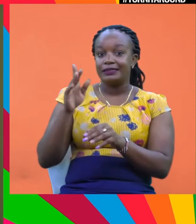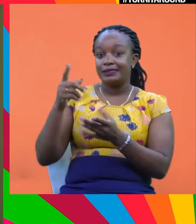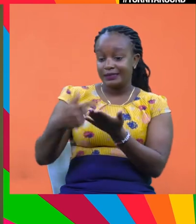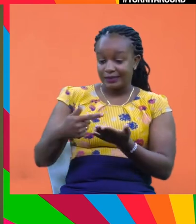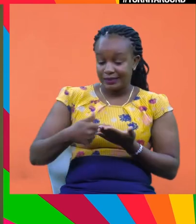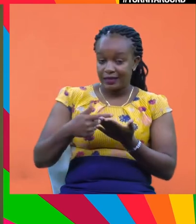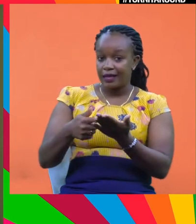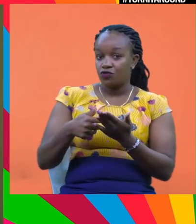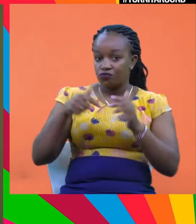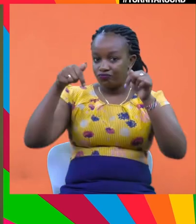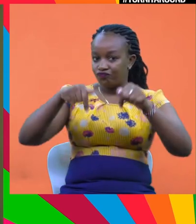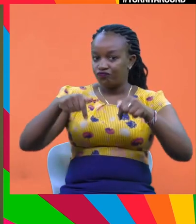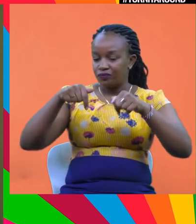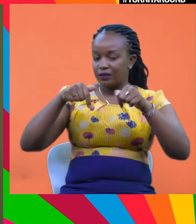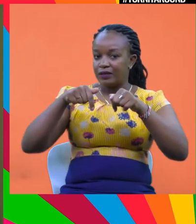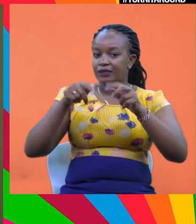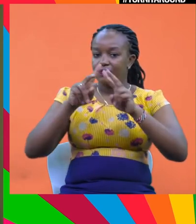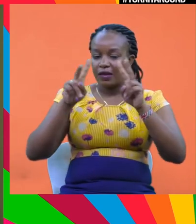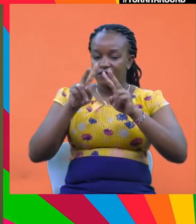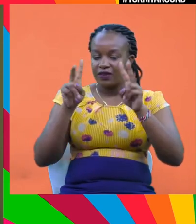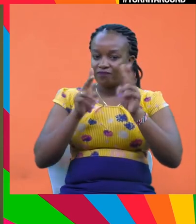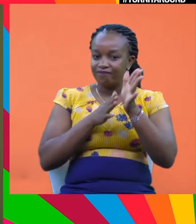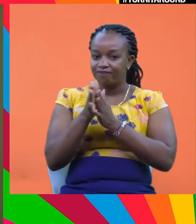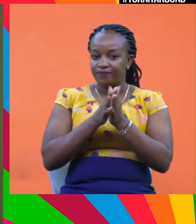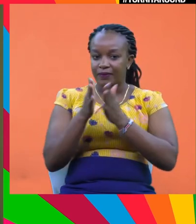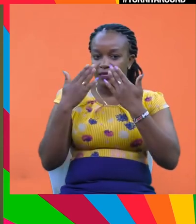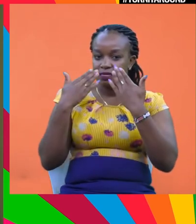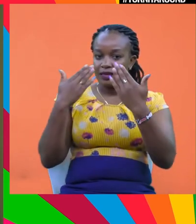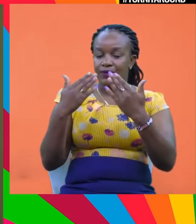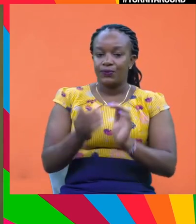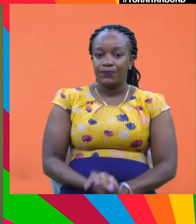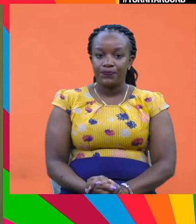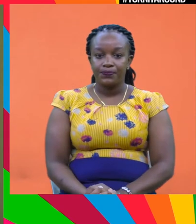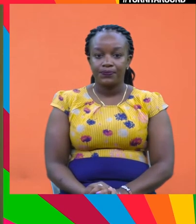today is extremely timely and I'm very much looking forward to it. Thank you.